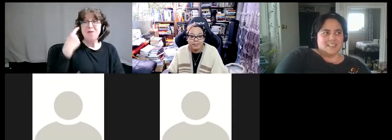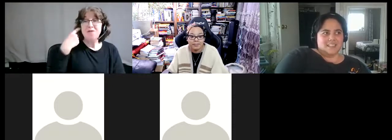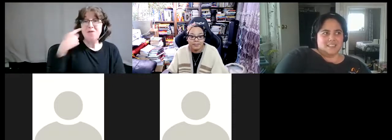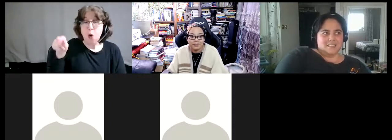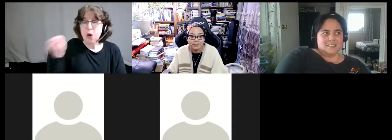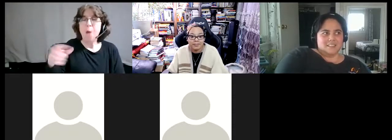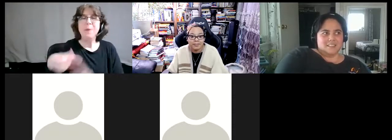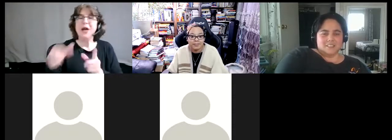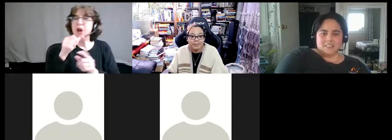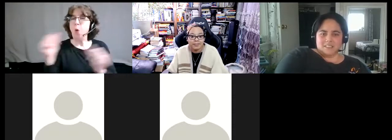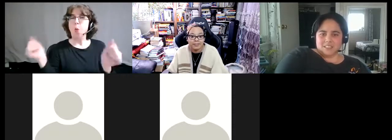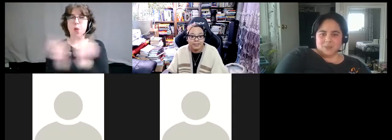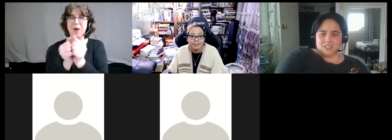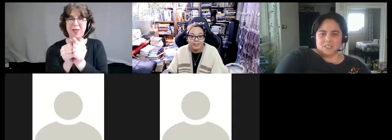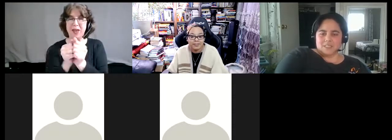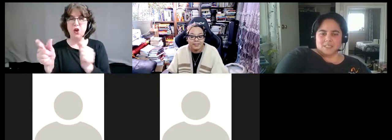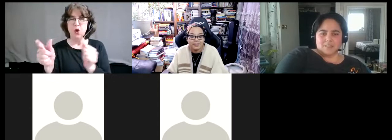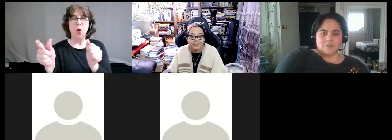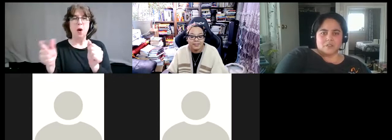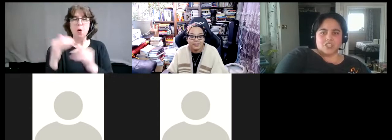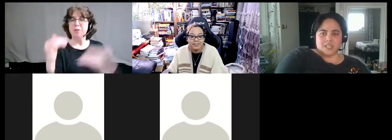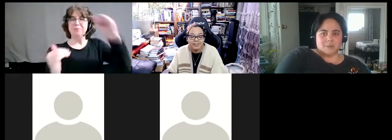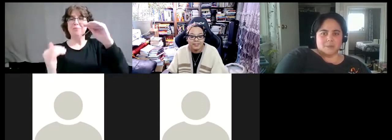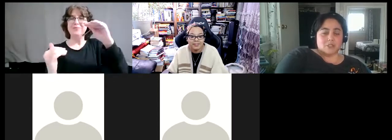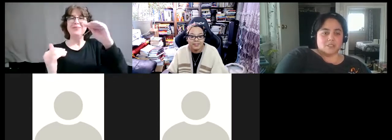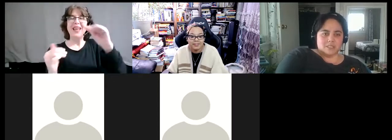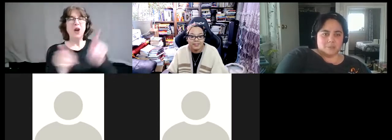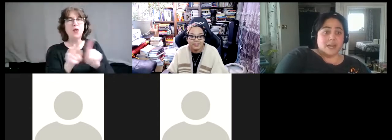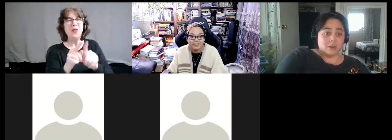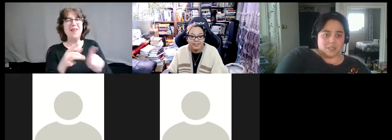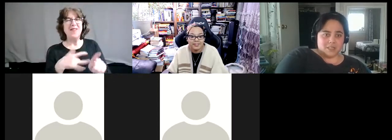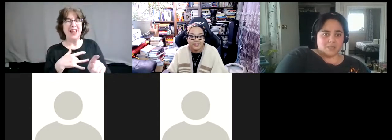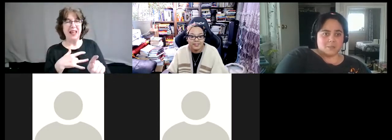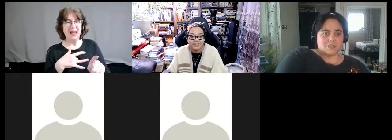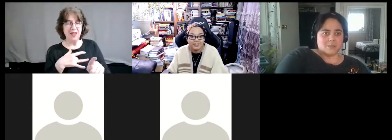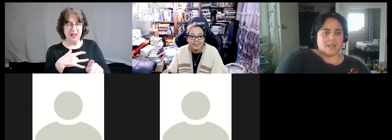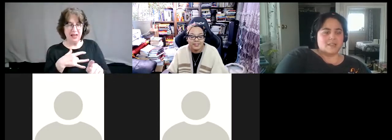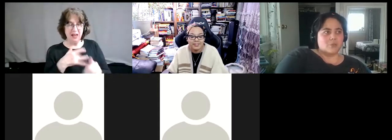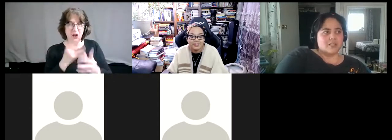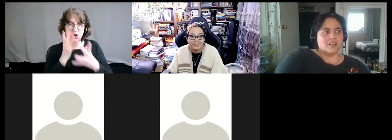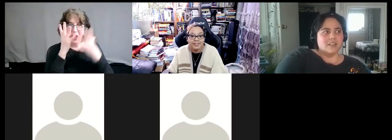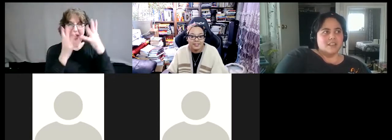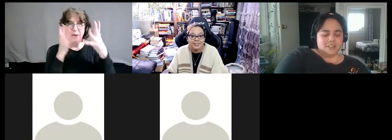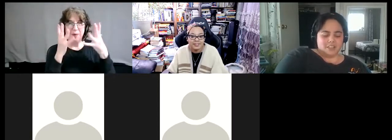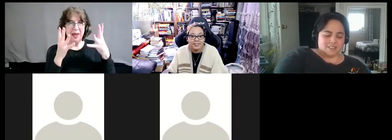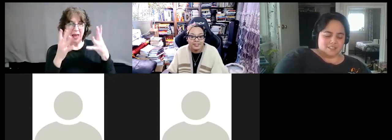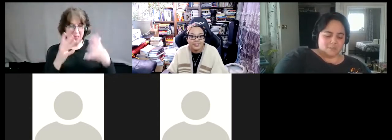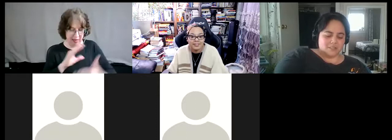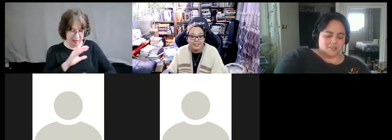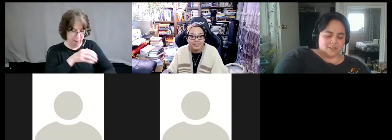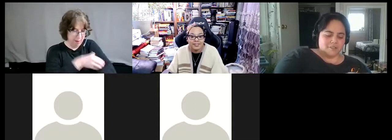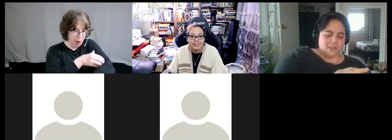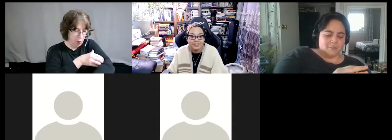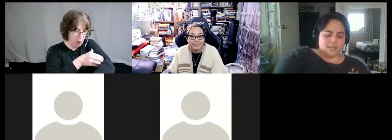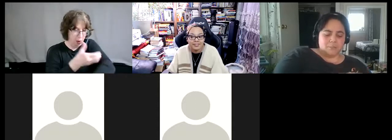And there's a continuation of a sense of shame and certainly disempowerment that comes from that, where that concept